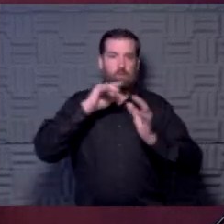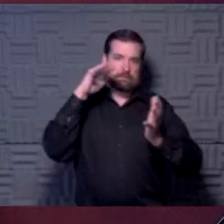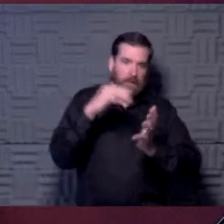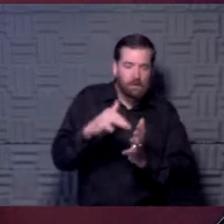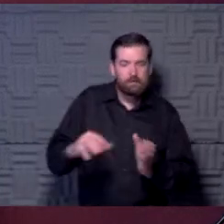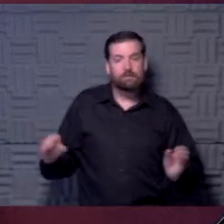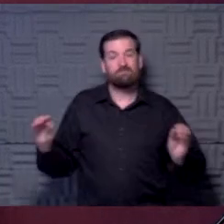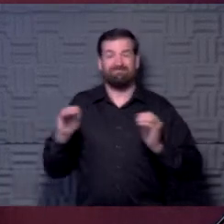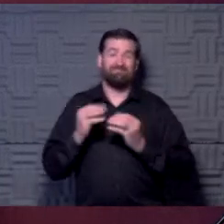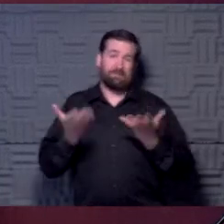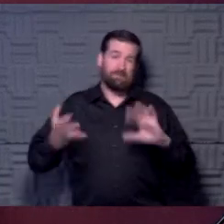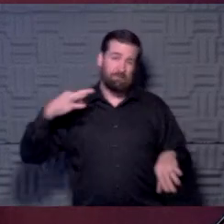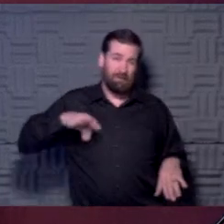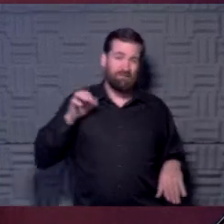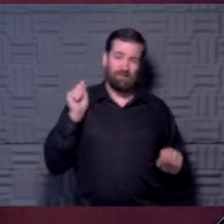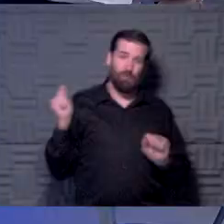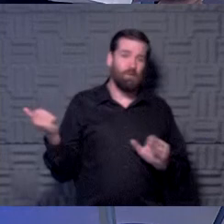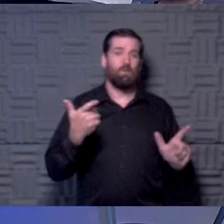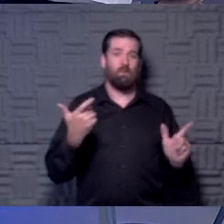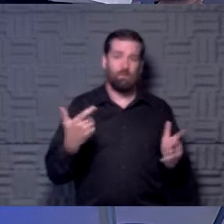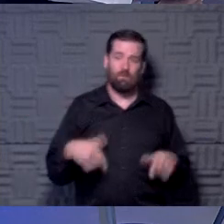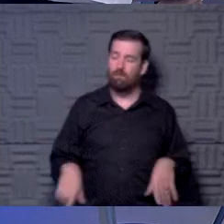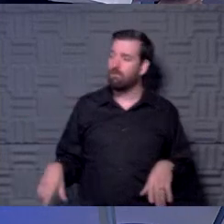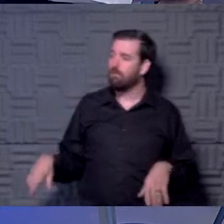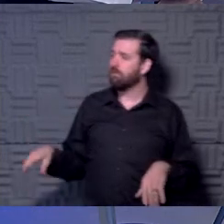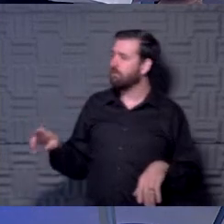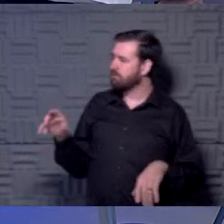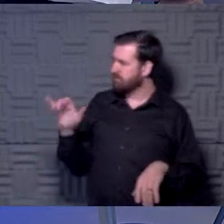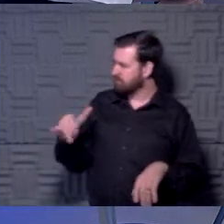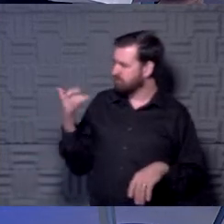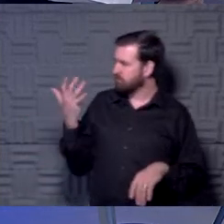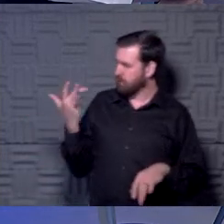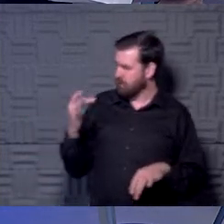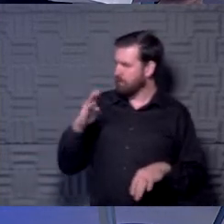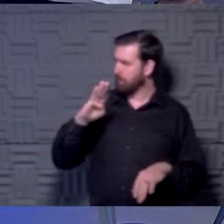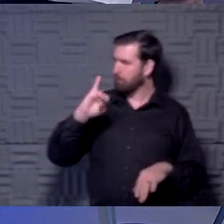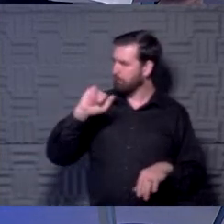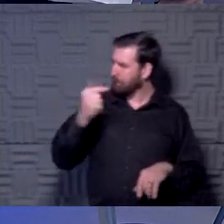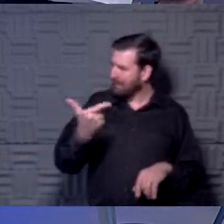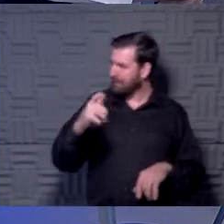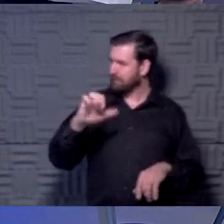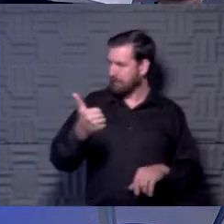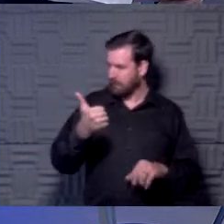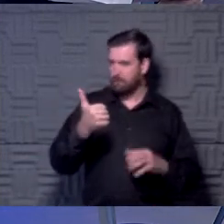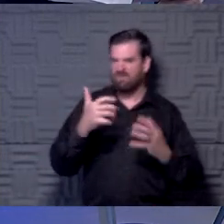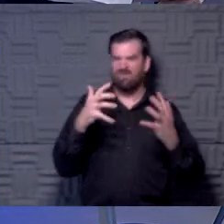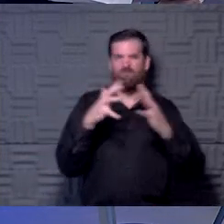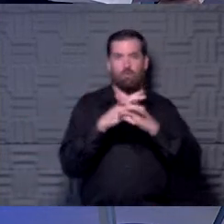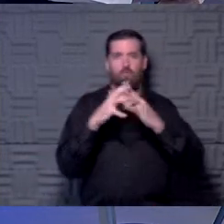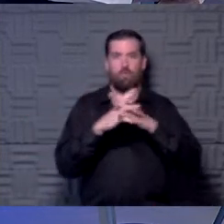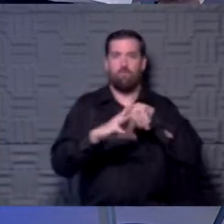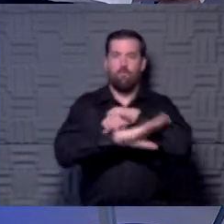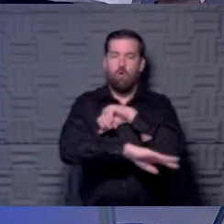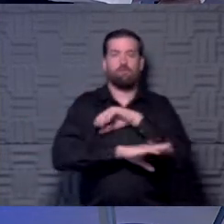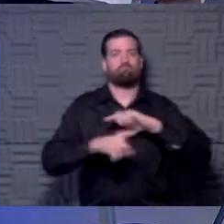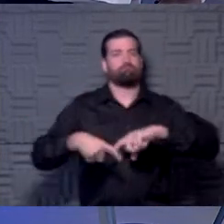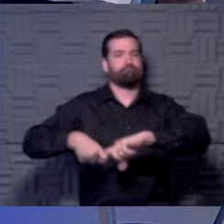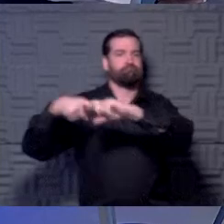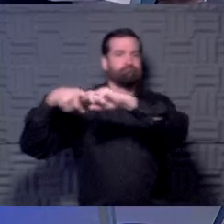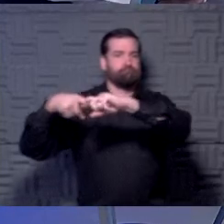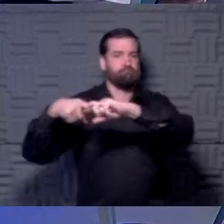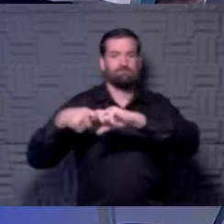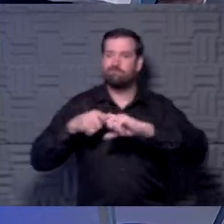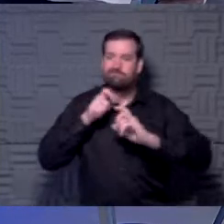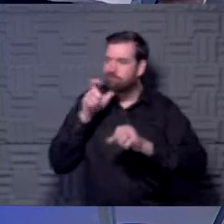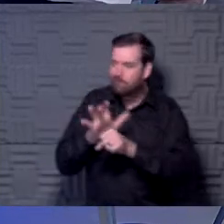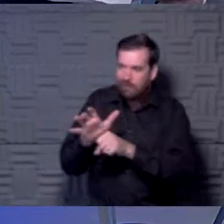may benefit them all. In fact, isn't that why the Big Ten stopped fall football? Because they didn't feel like they knew enough and